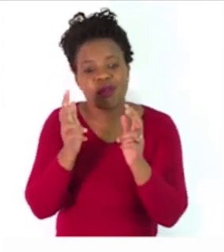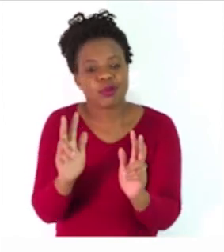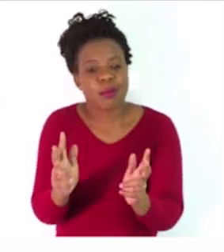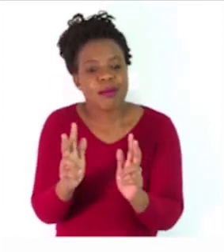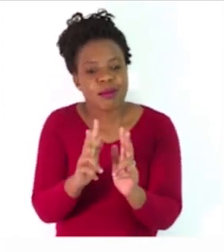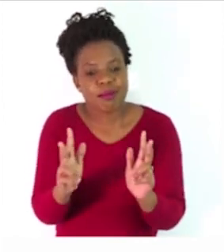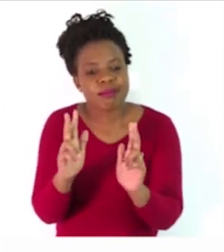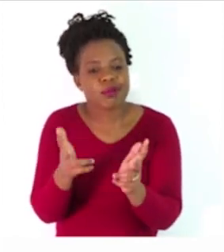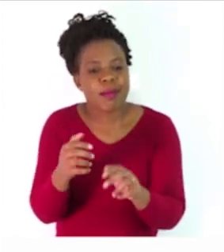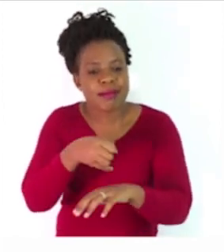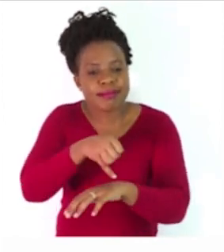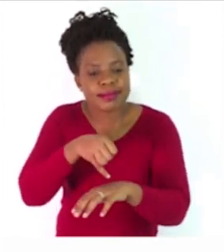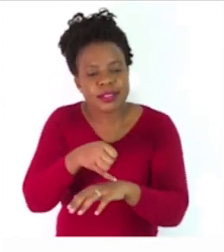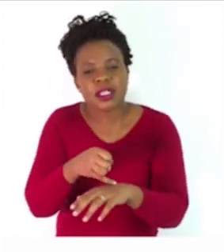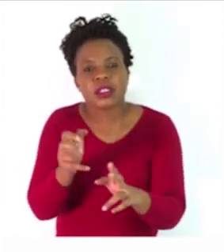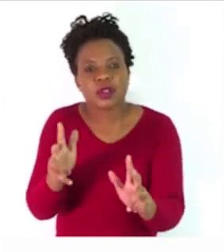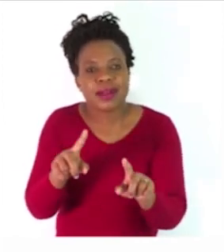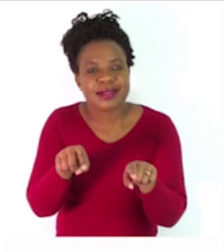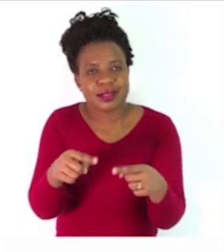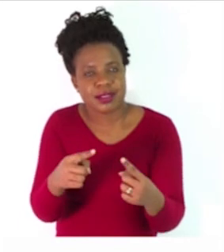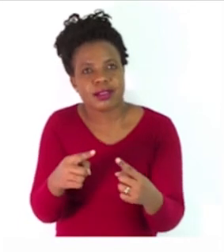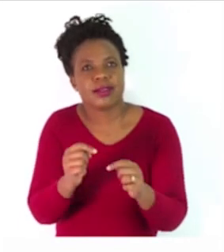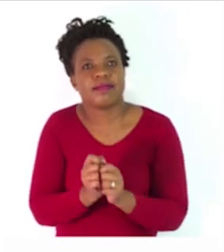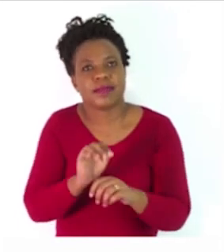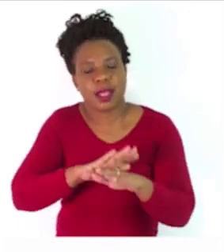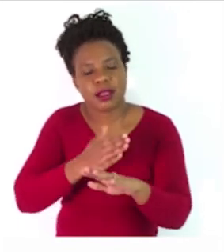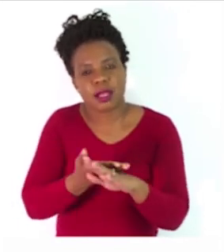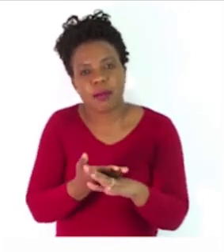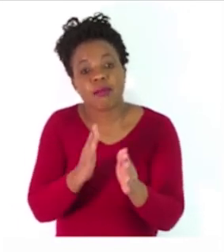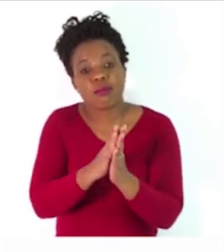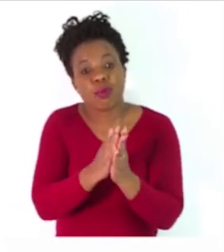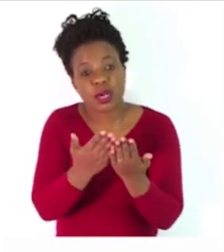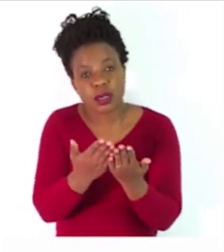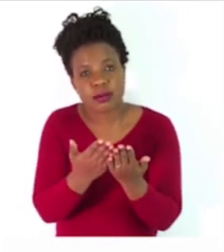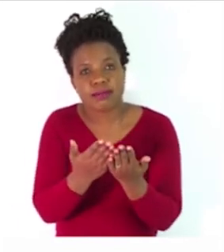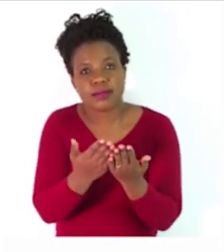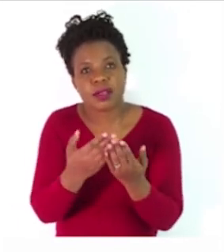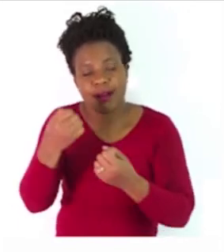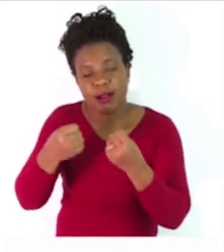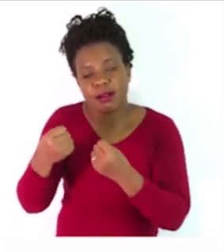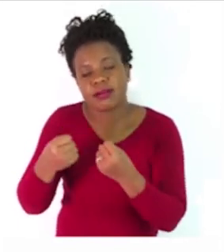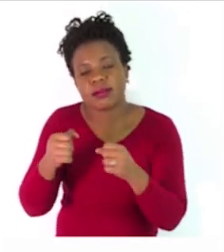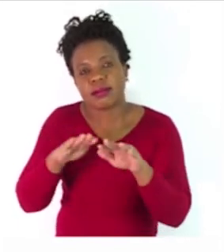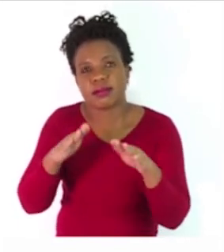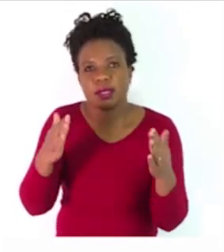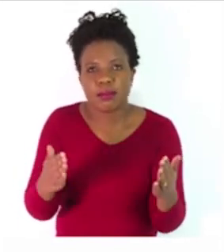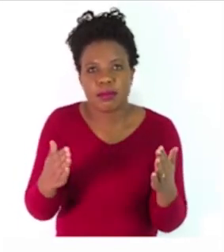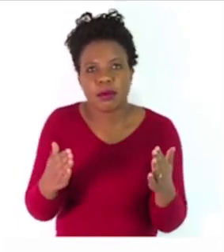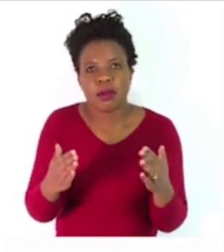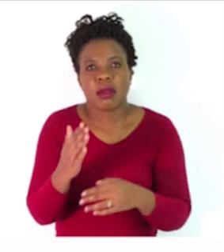places, and things. For example, book, car, table,